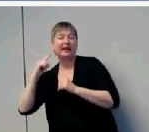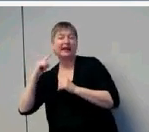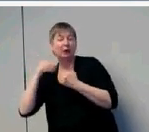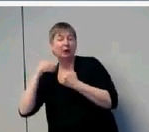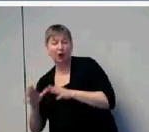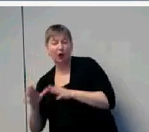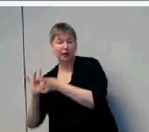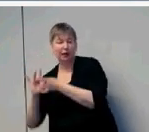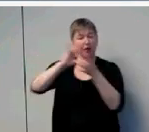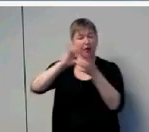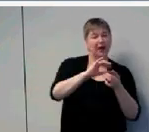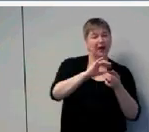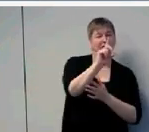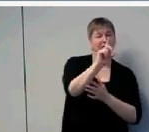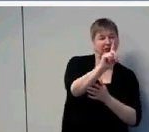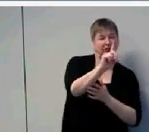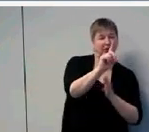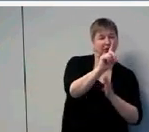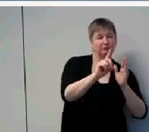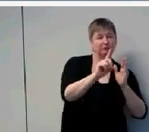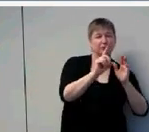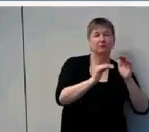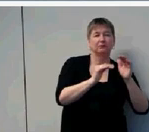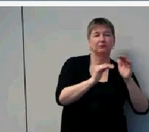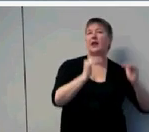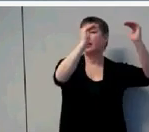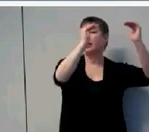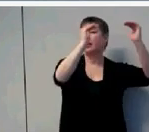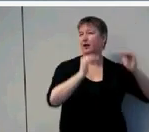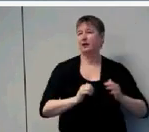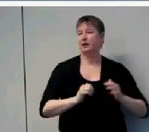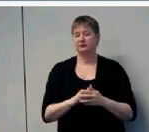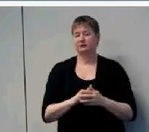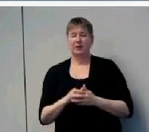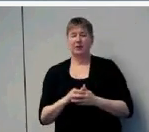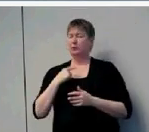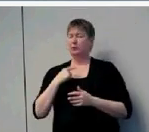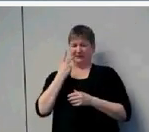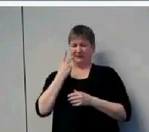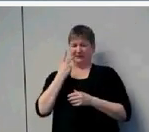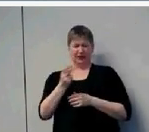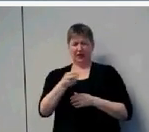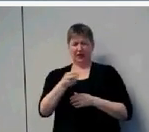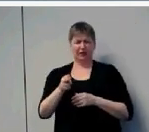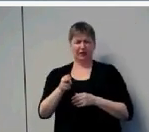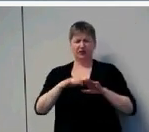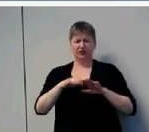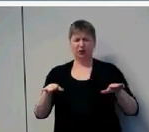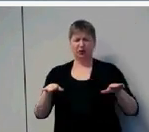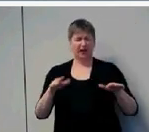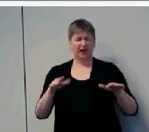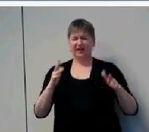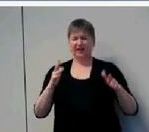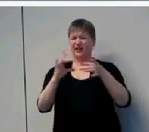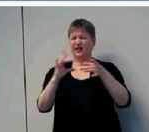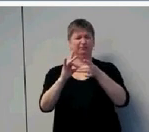that if you look at the hard of hearing children, the results are really mixed and that association or link is often not